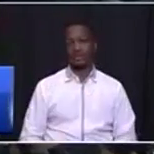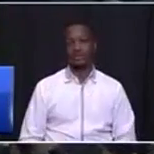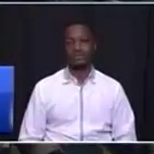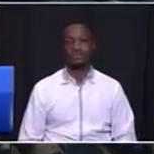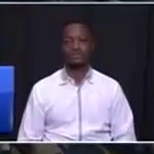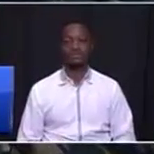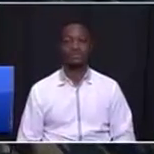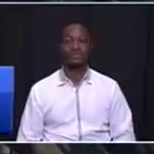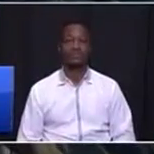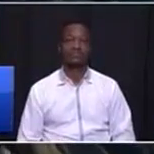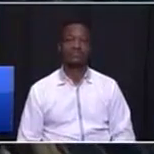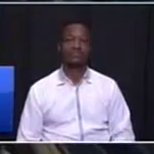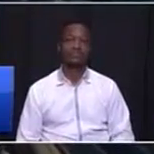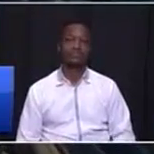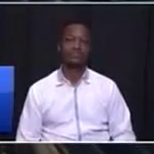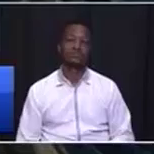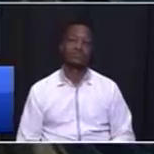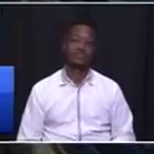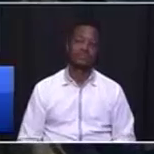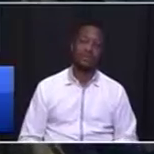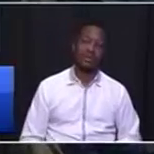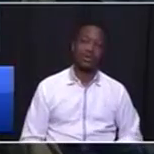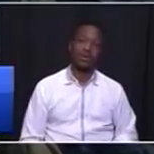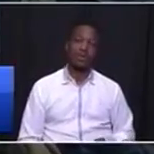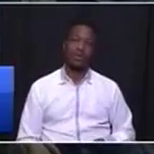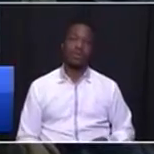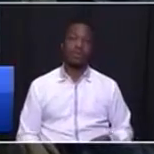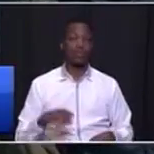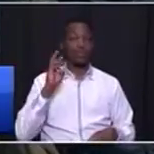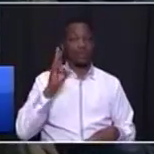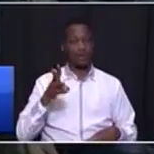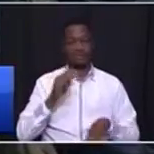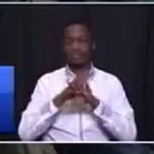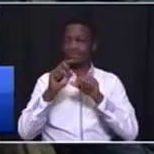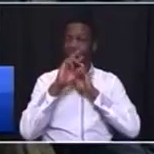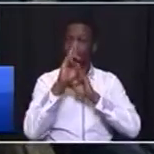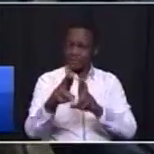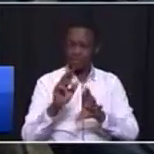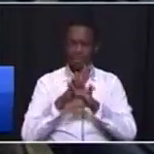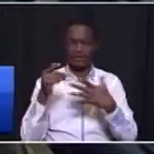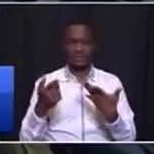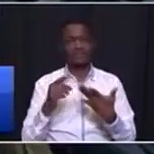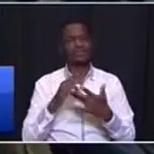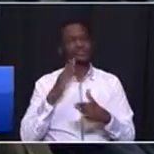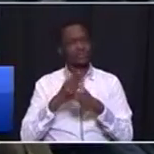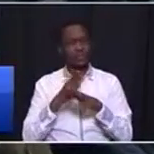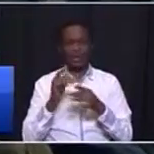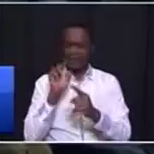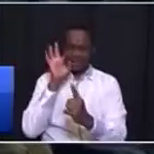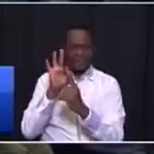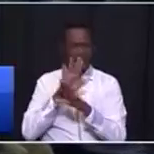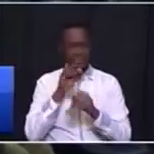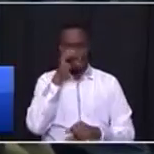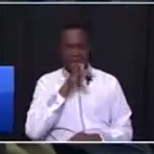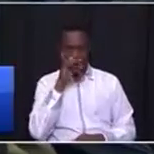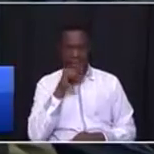Honorable members, we will also respond to the call to deal with a particular type of crime. There are people